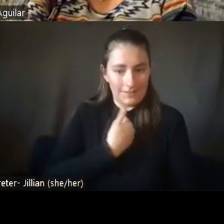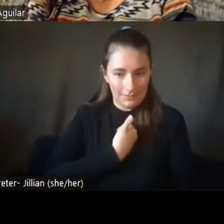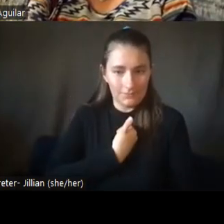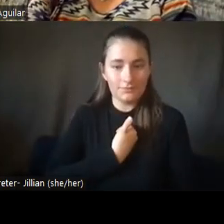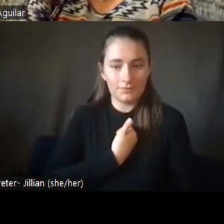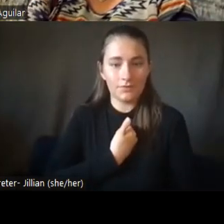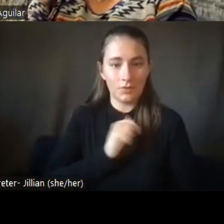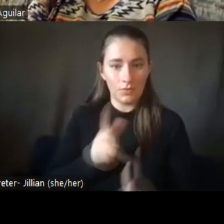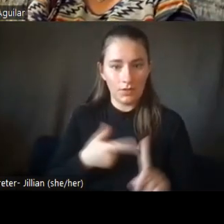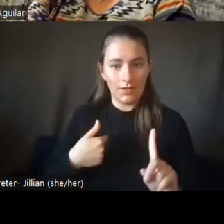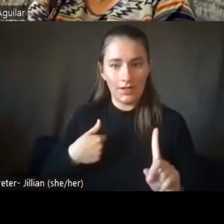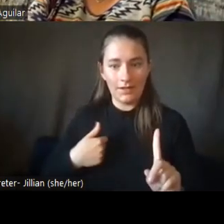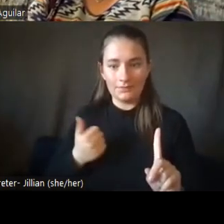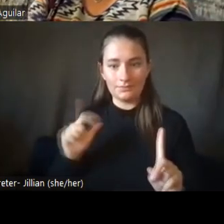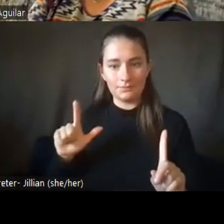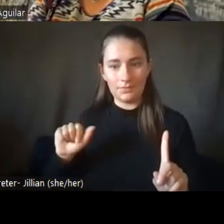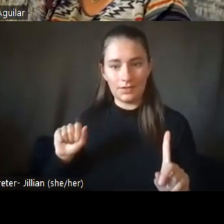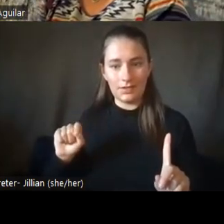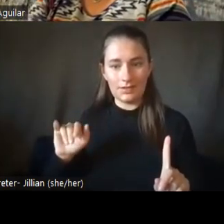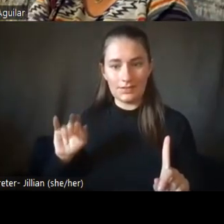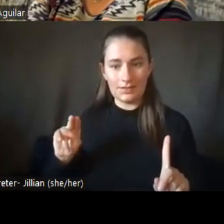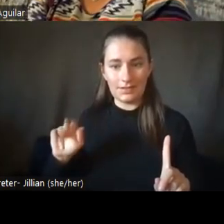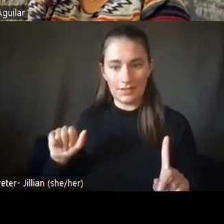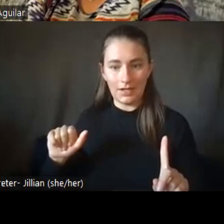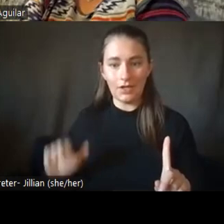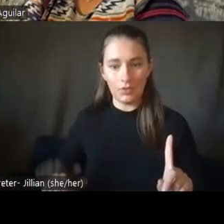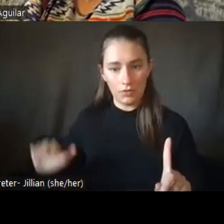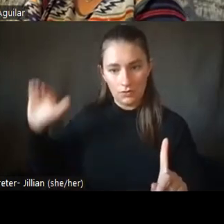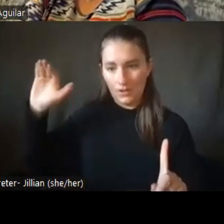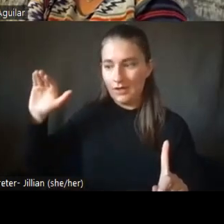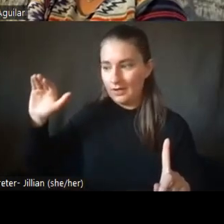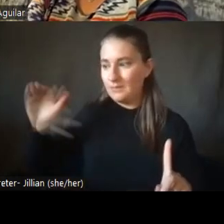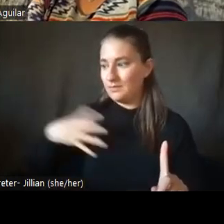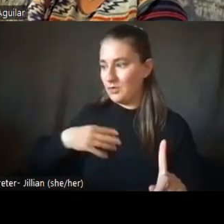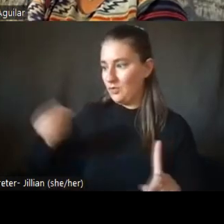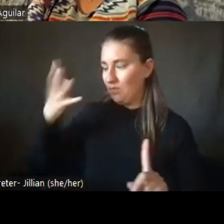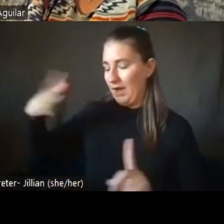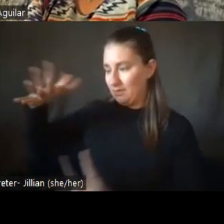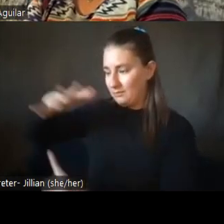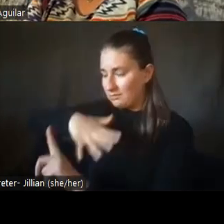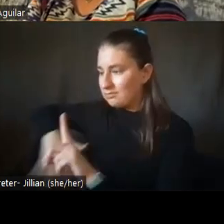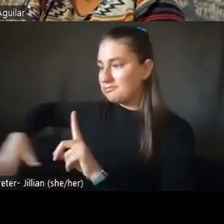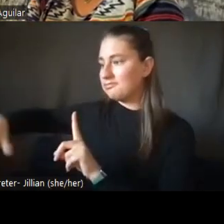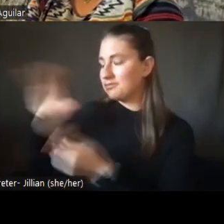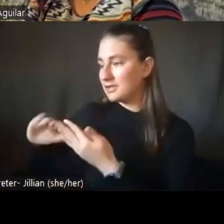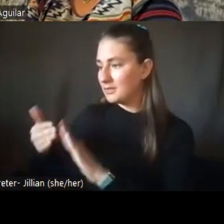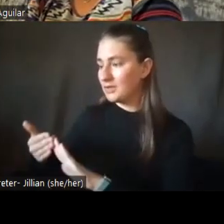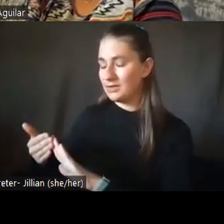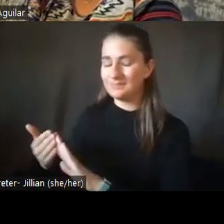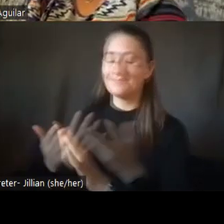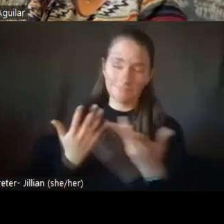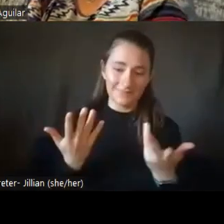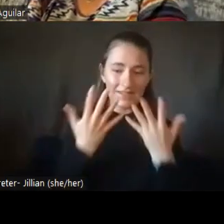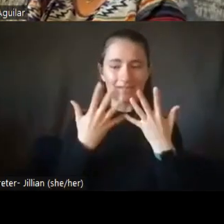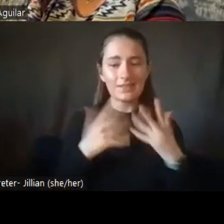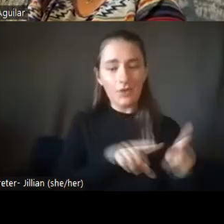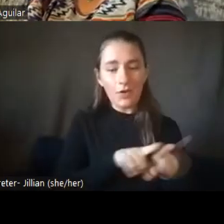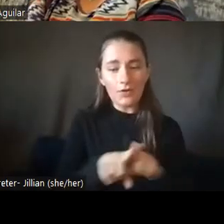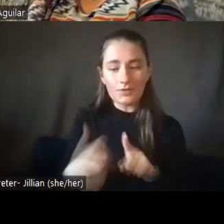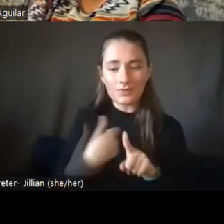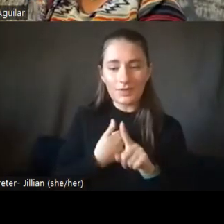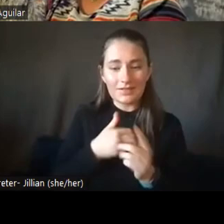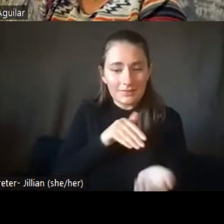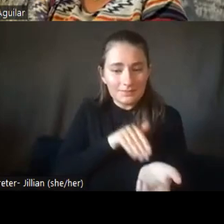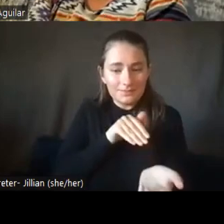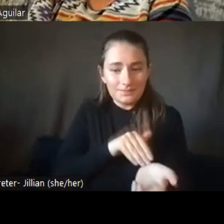a Latina growing up in white communities. And, and sadly, even as a physician and part of a, you know, top